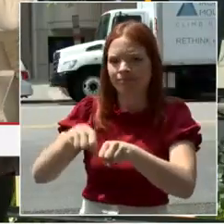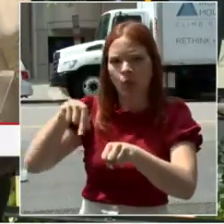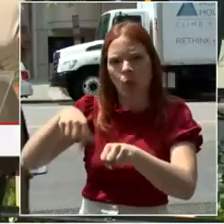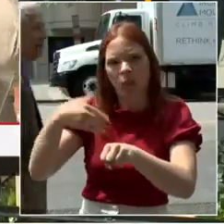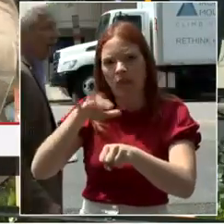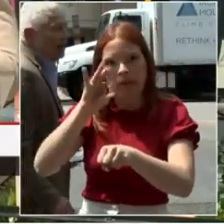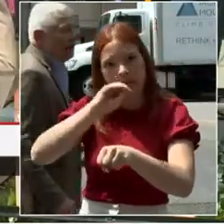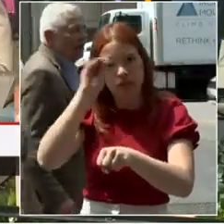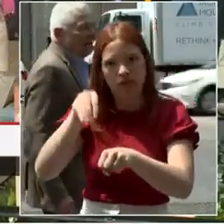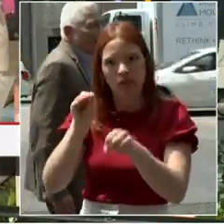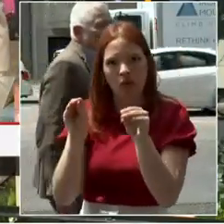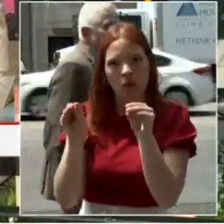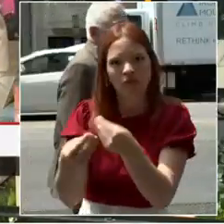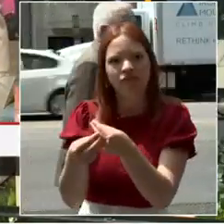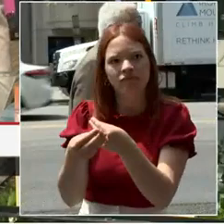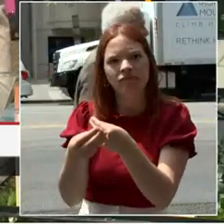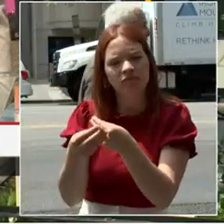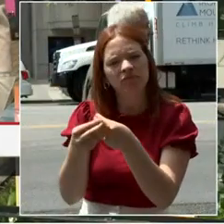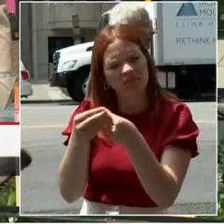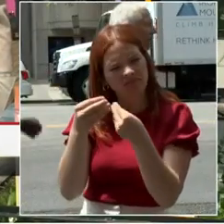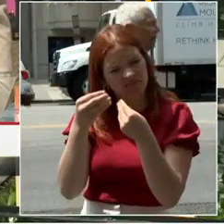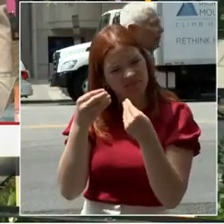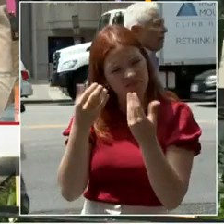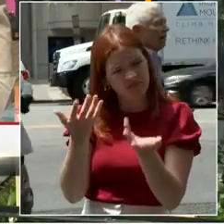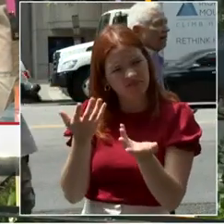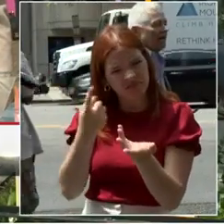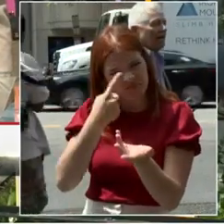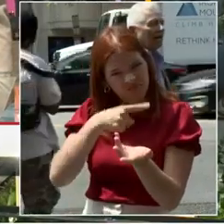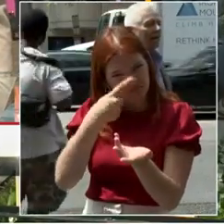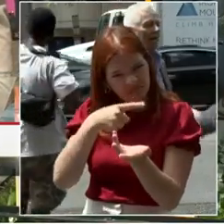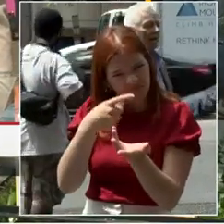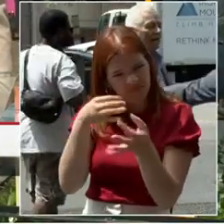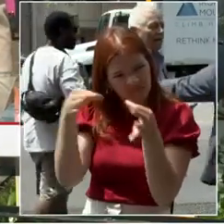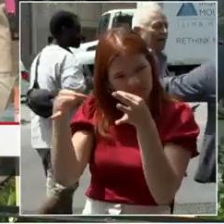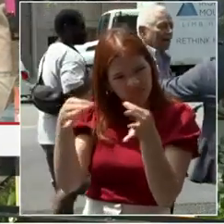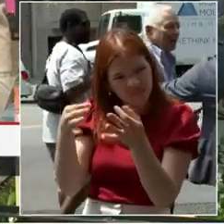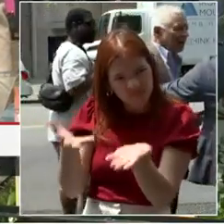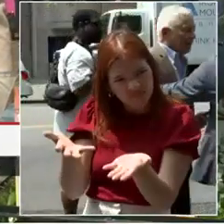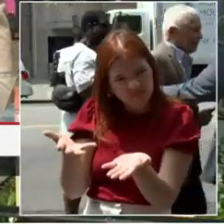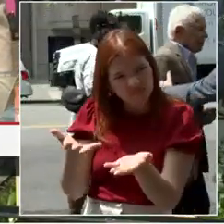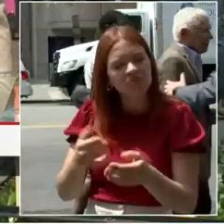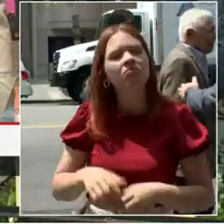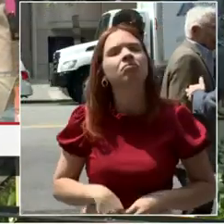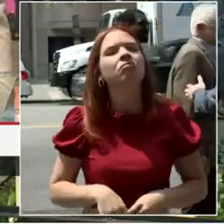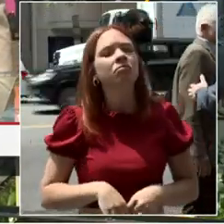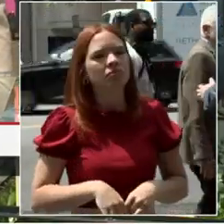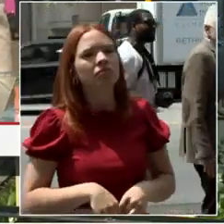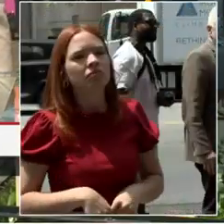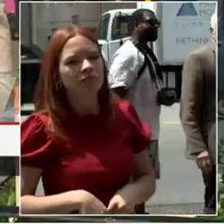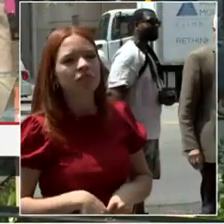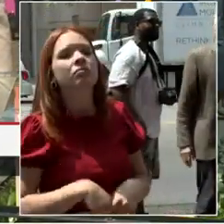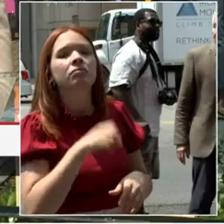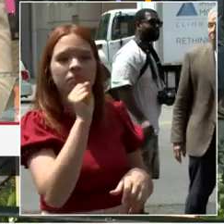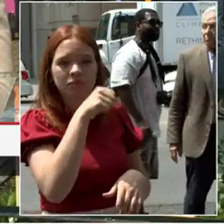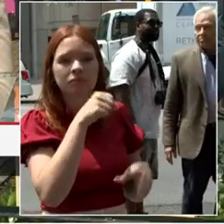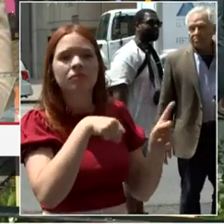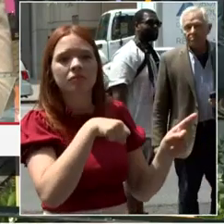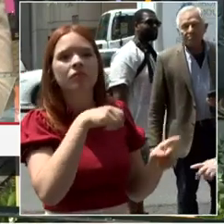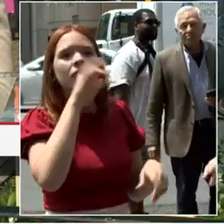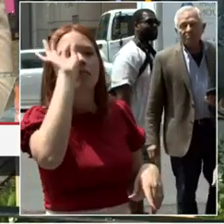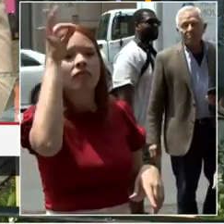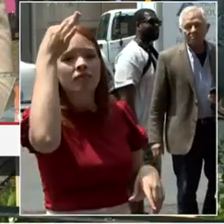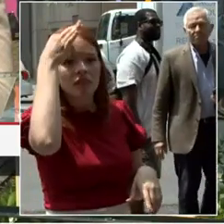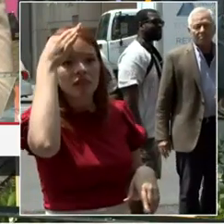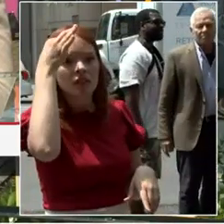Well, I expect that they will play a role in these discussions, especially the stakeholder outreach. We are